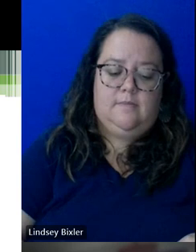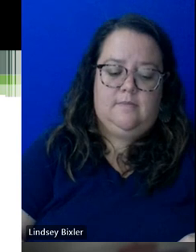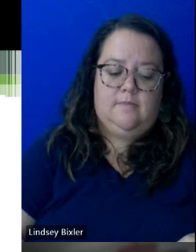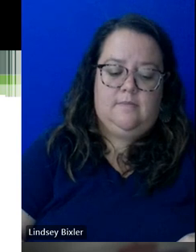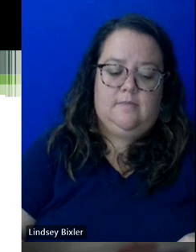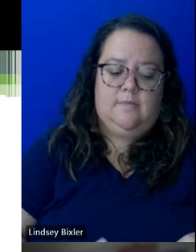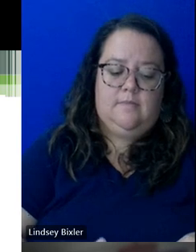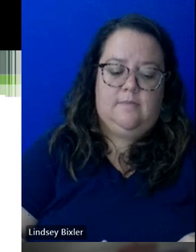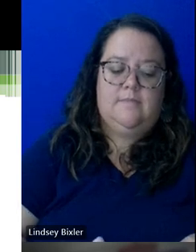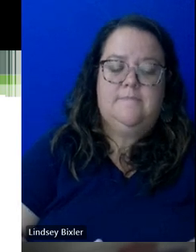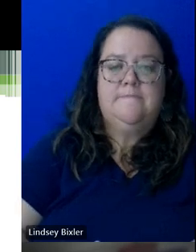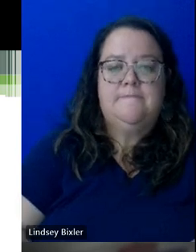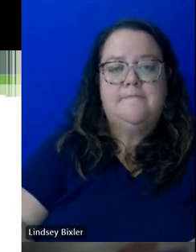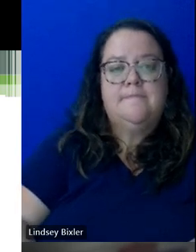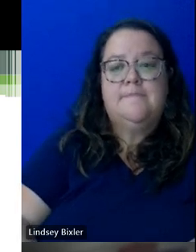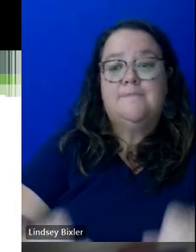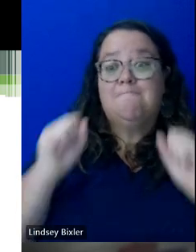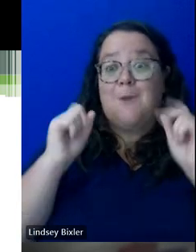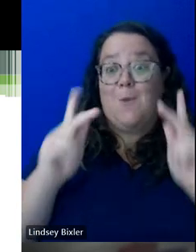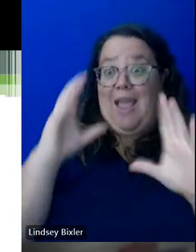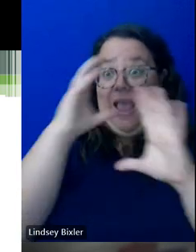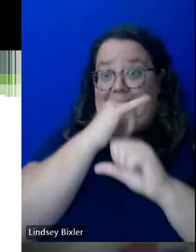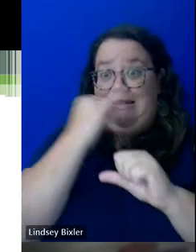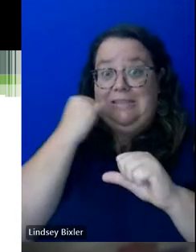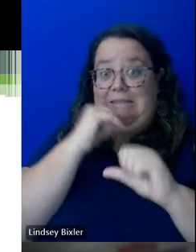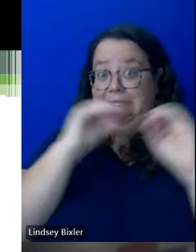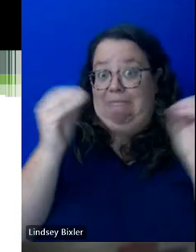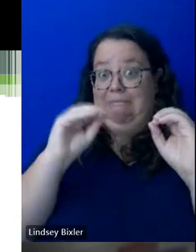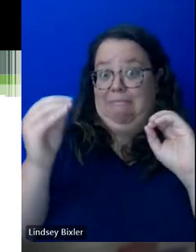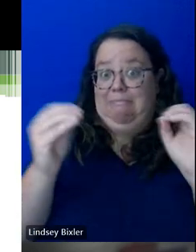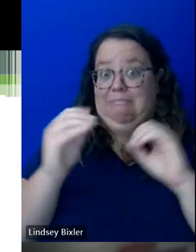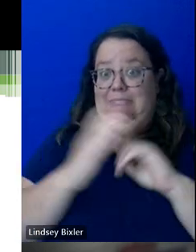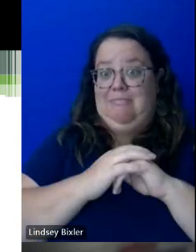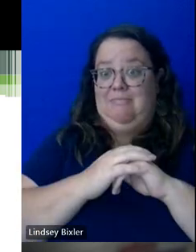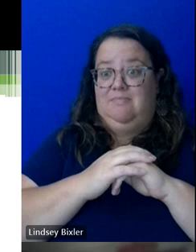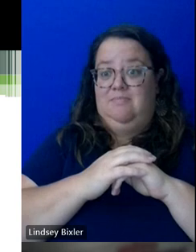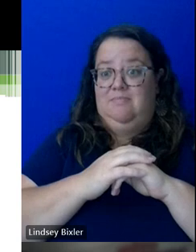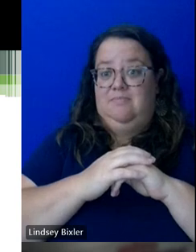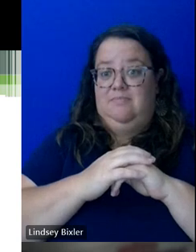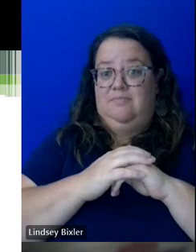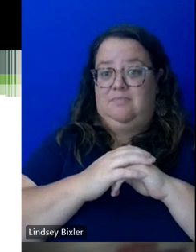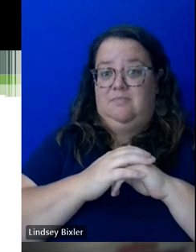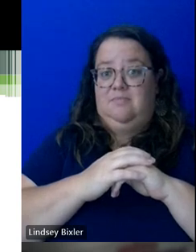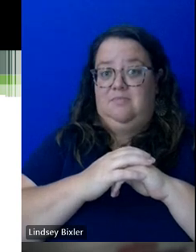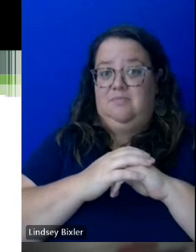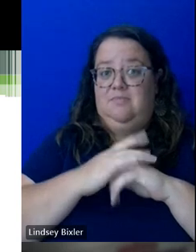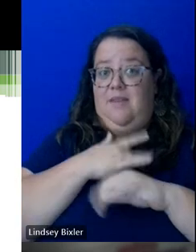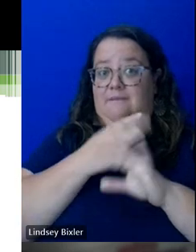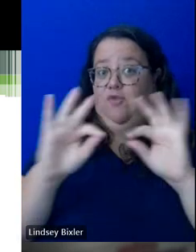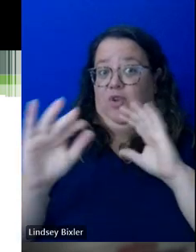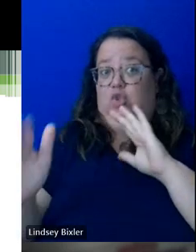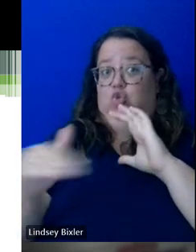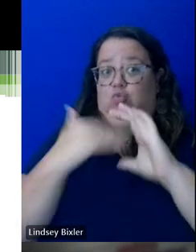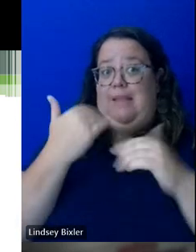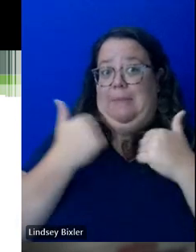All right. I guess if not, then, um, feel free to reach out to Nate or